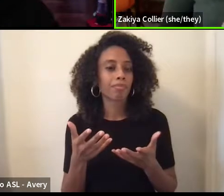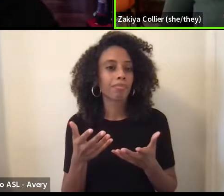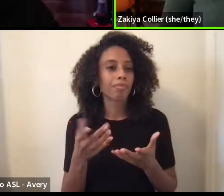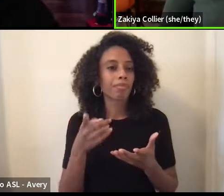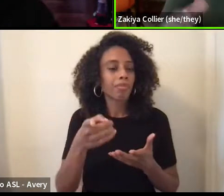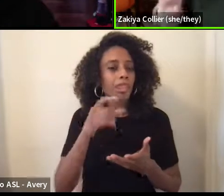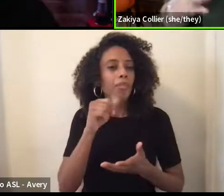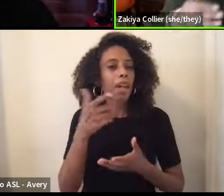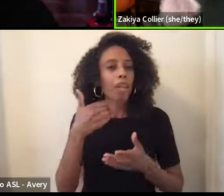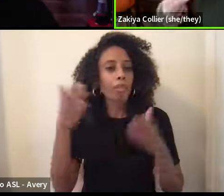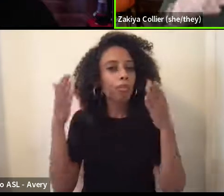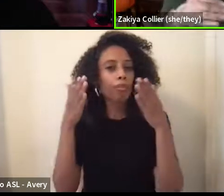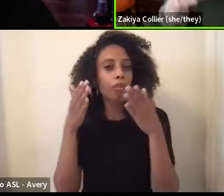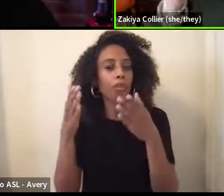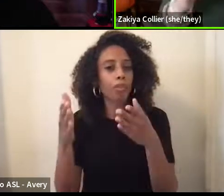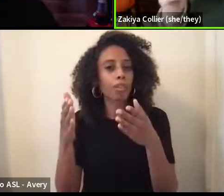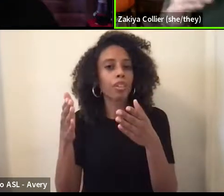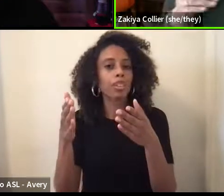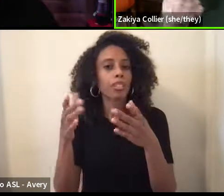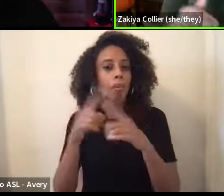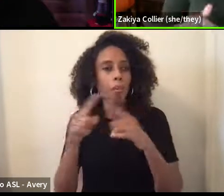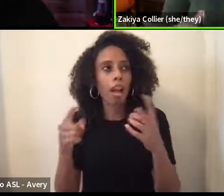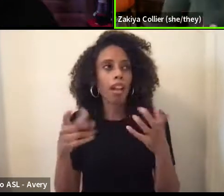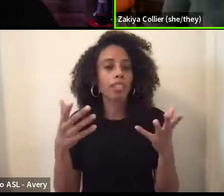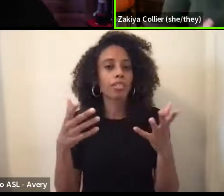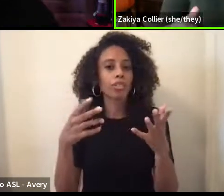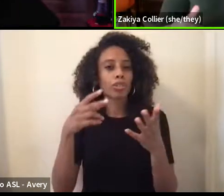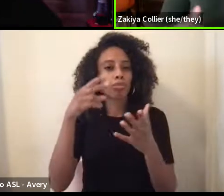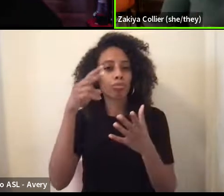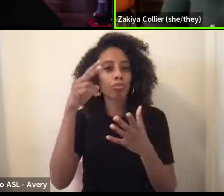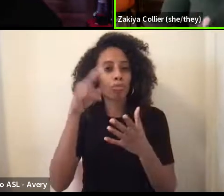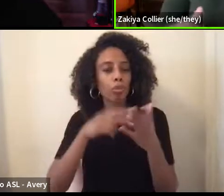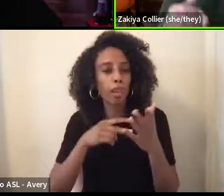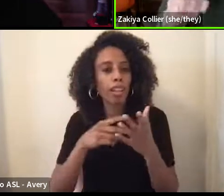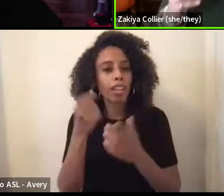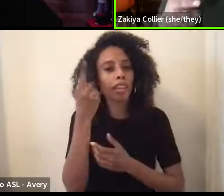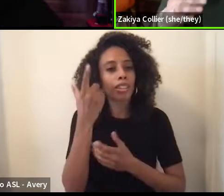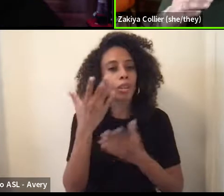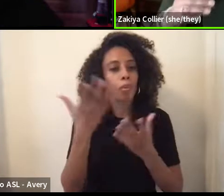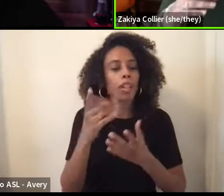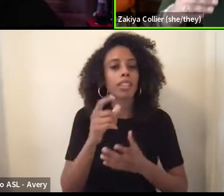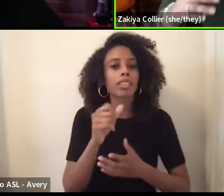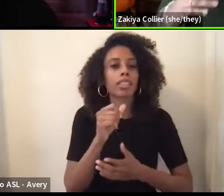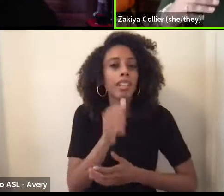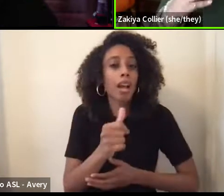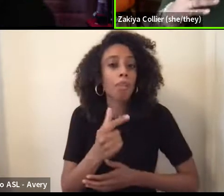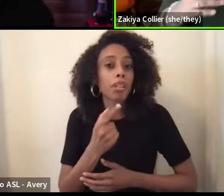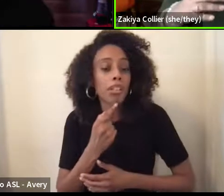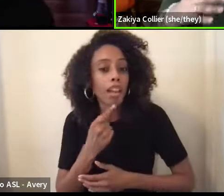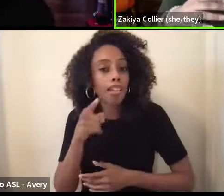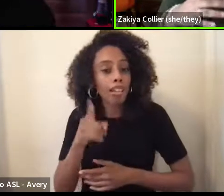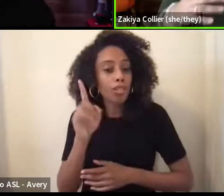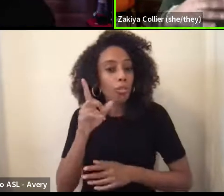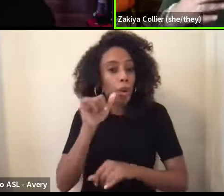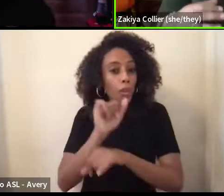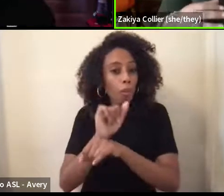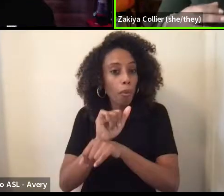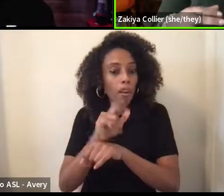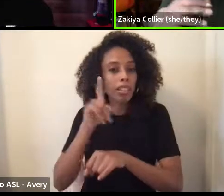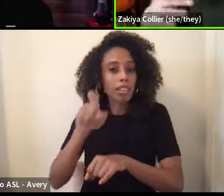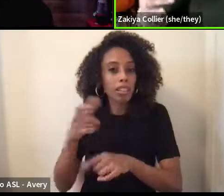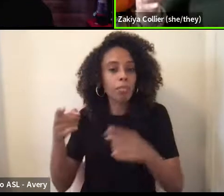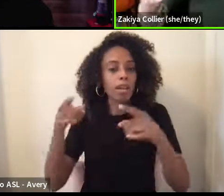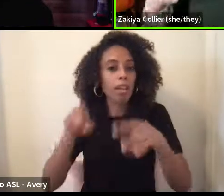focus, but, you know, sort of reading between the lines, you could see that, like, this is where that work should be happening, right? In our